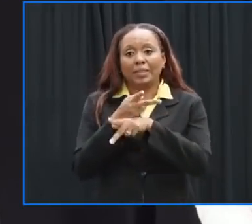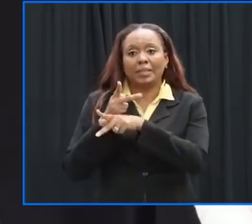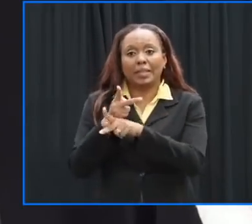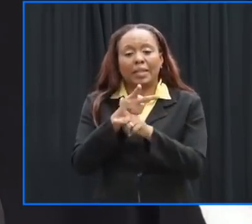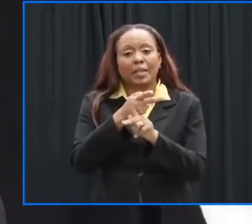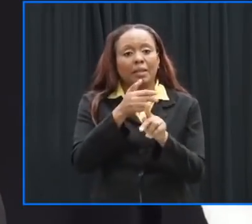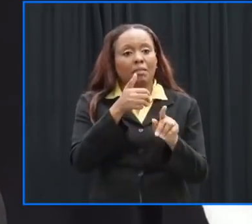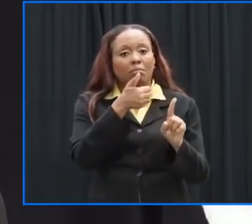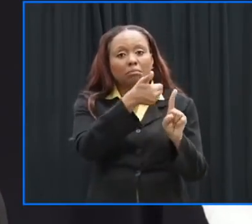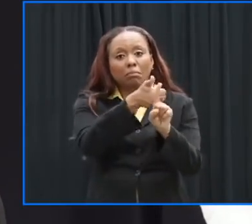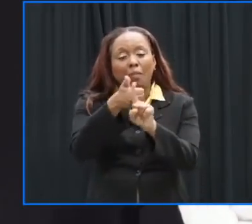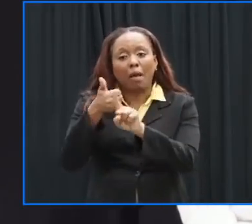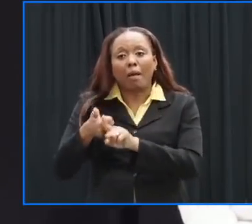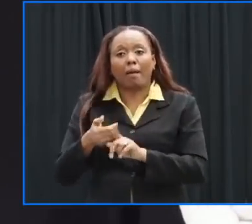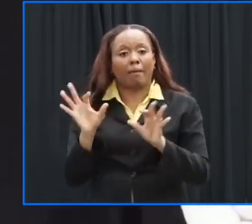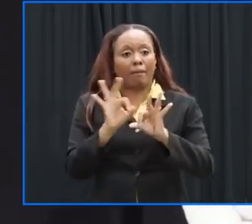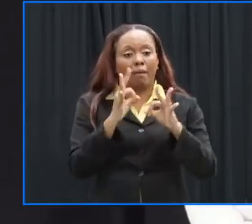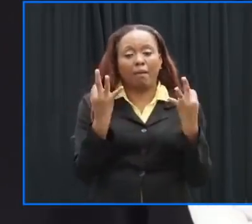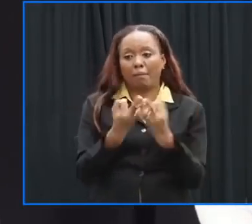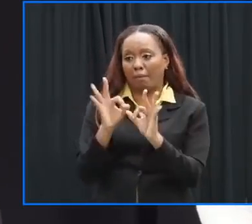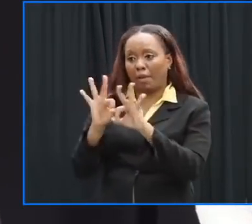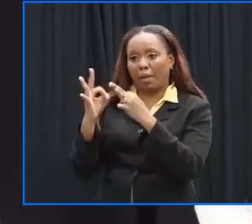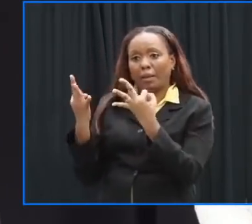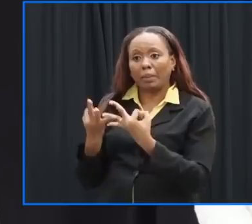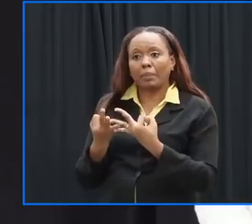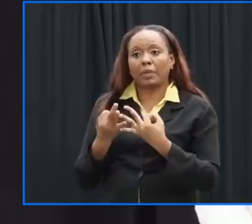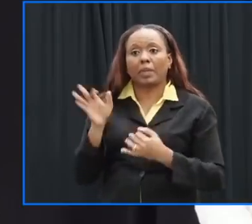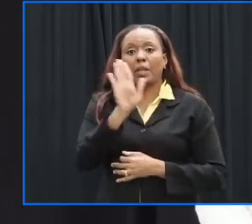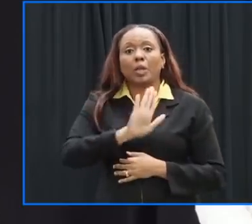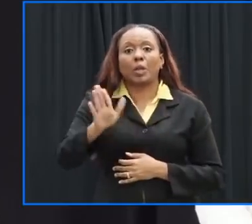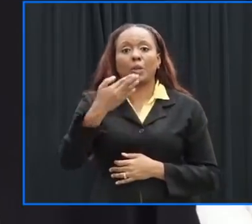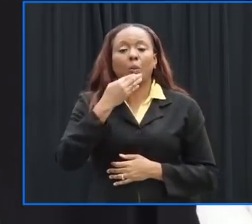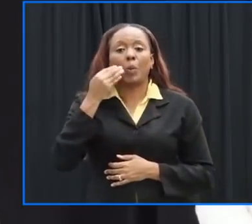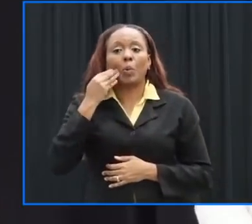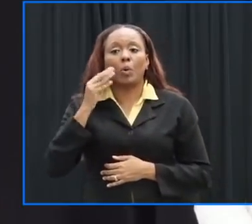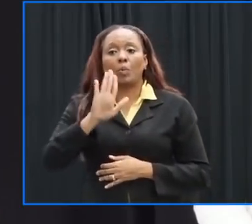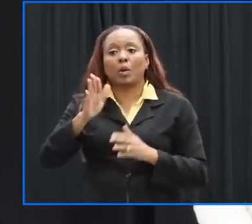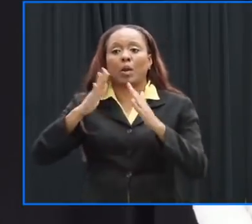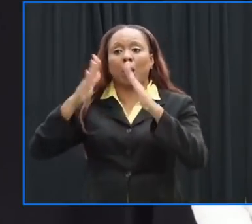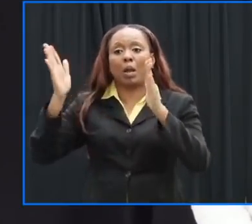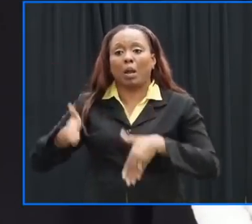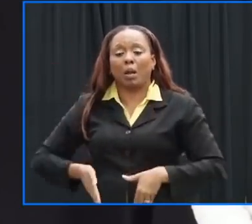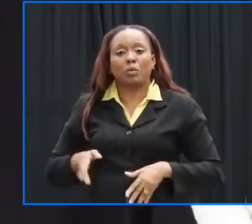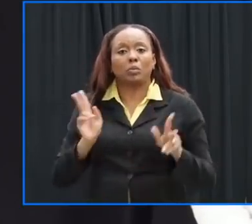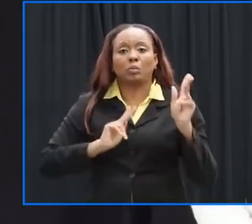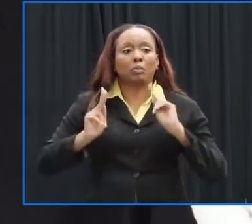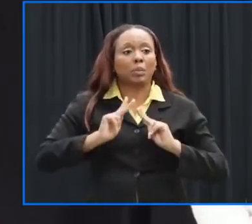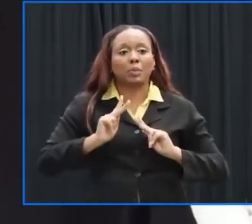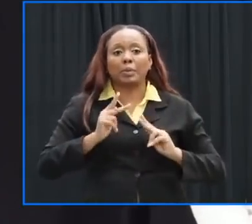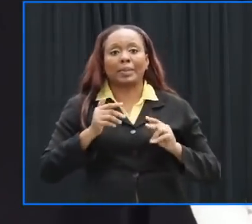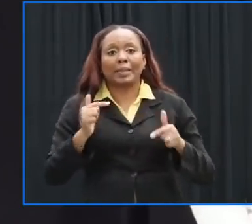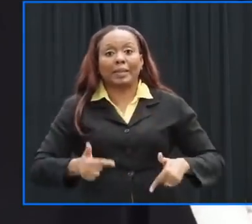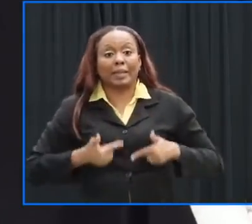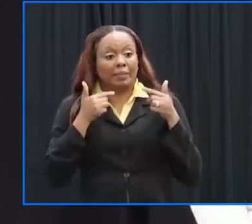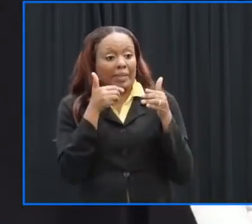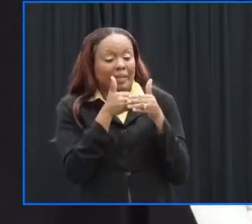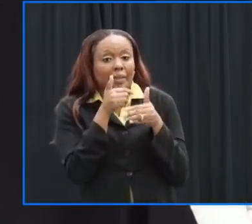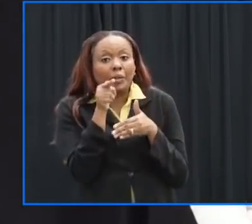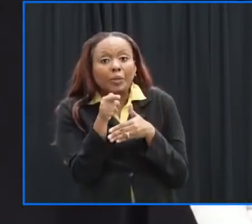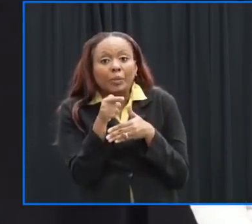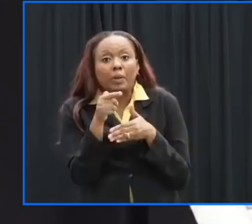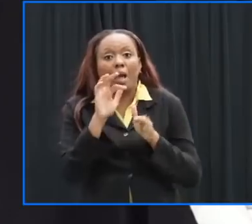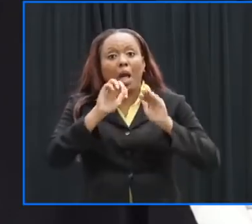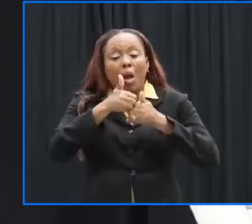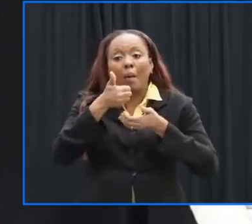taking care of our property taking care of the lives of those who depend on us and who are our neighbors um and